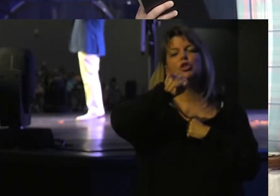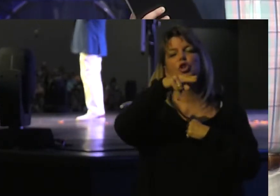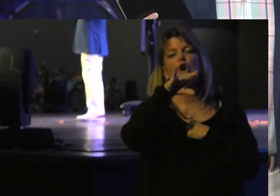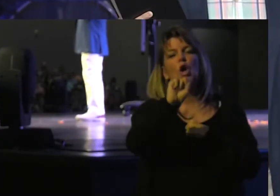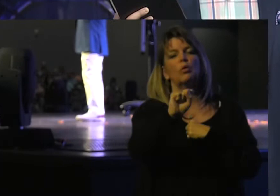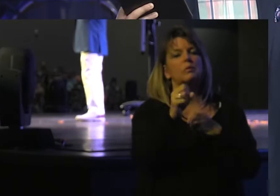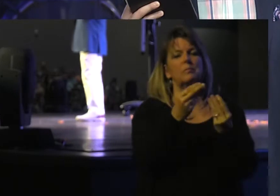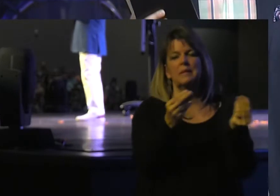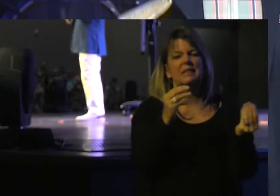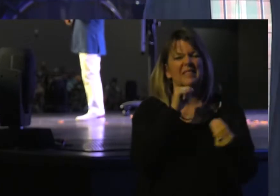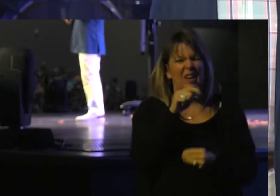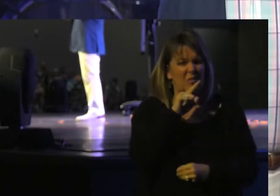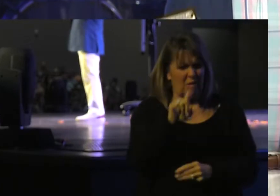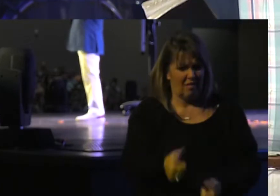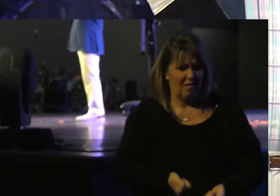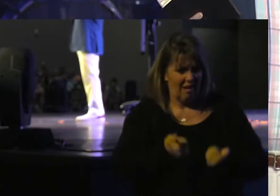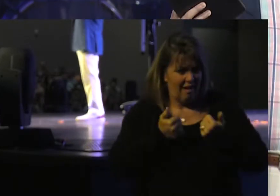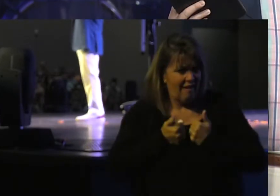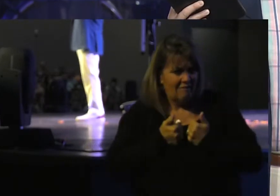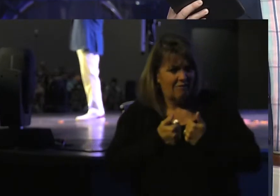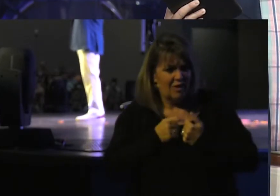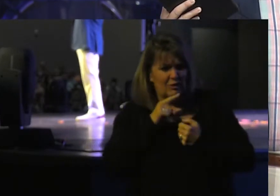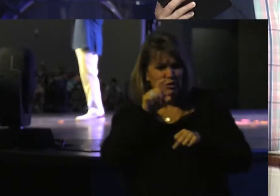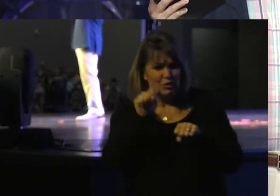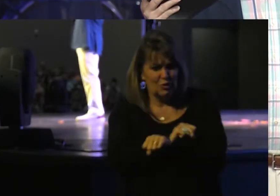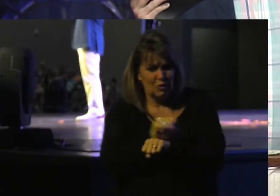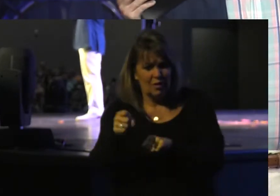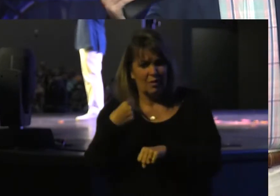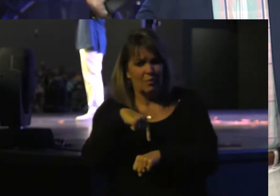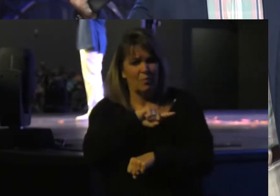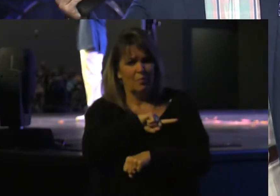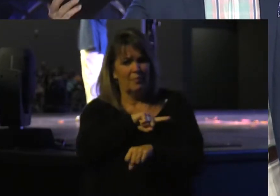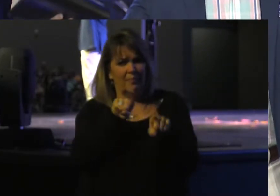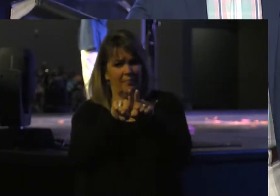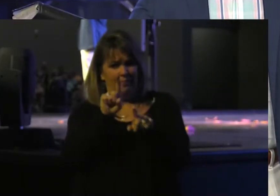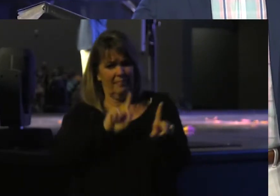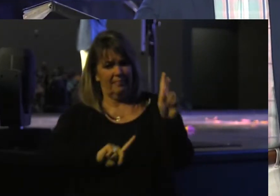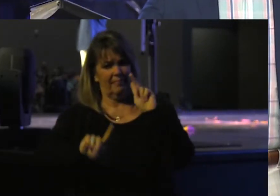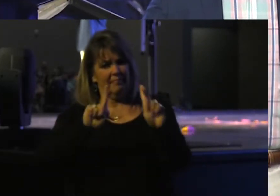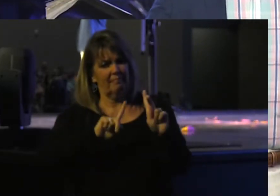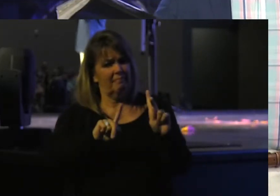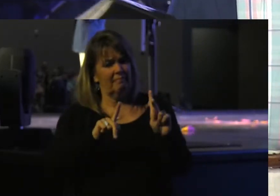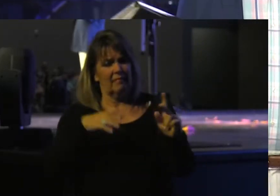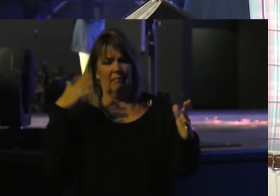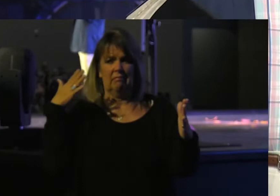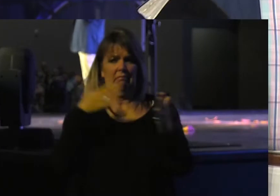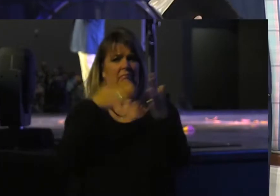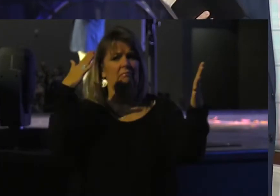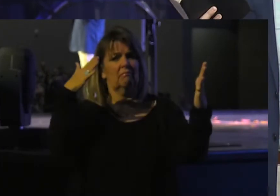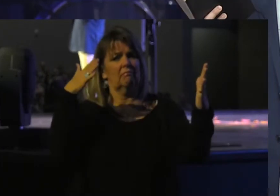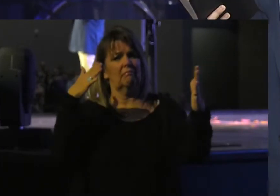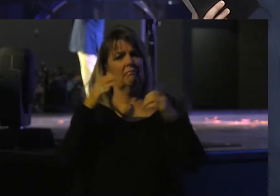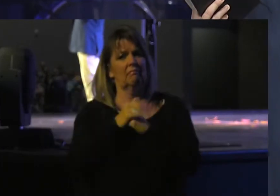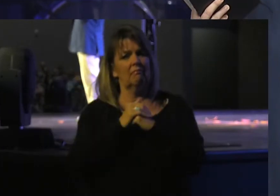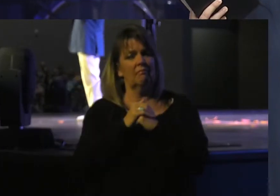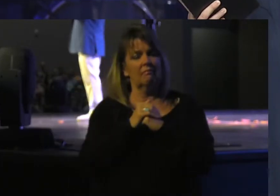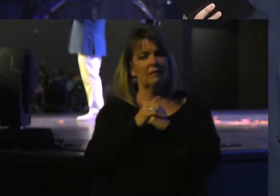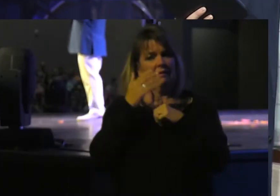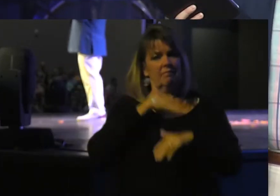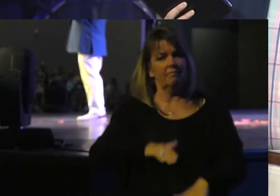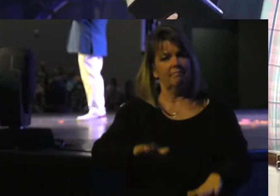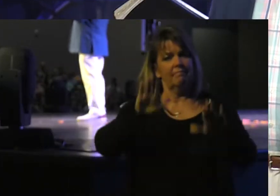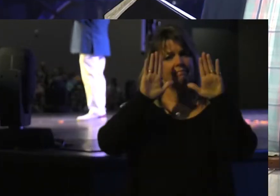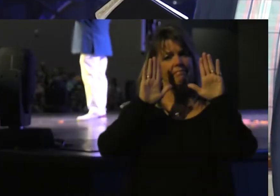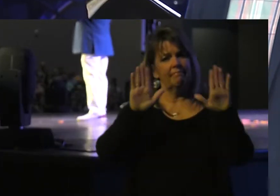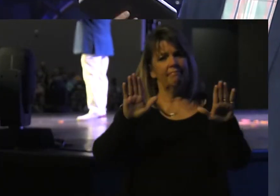is not real life. Surely we as a people Would oppose with you pastor The sacrifice